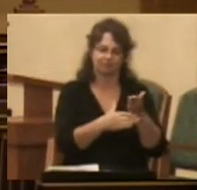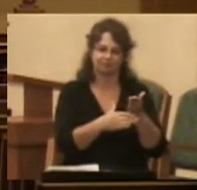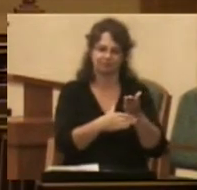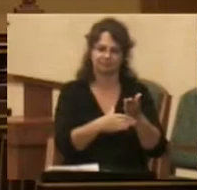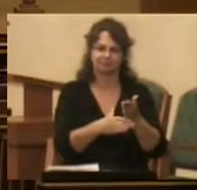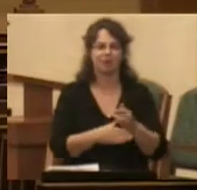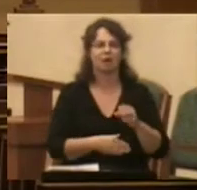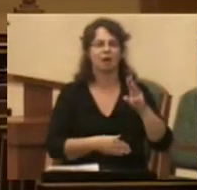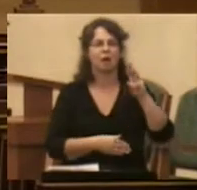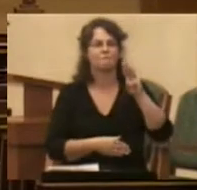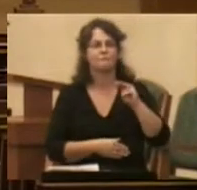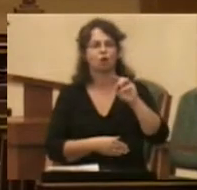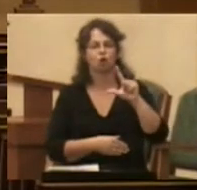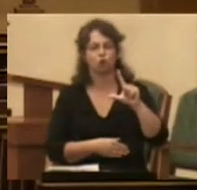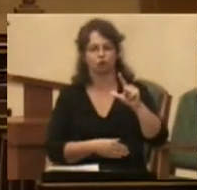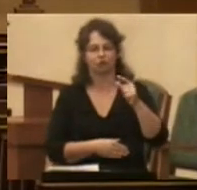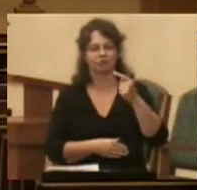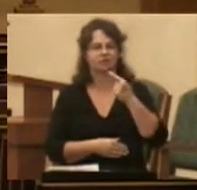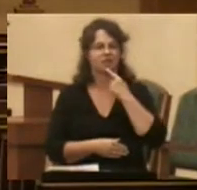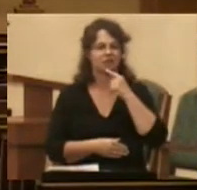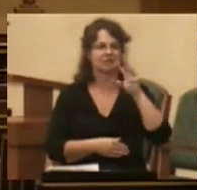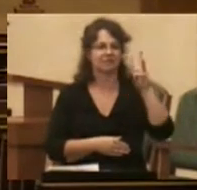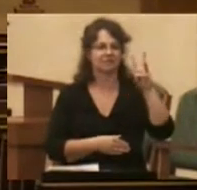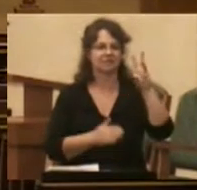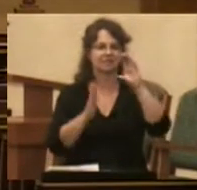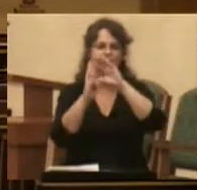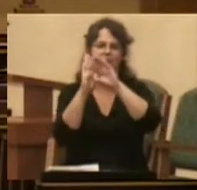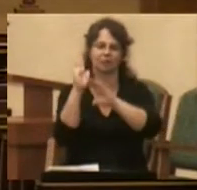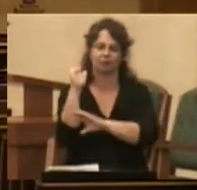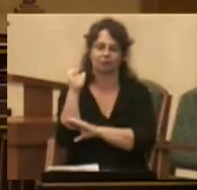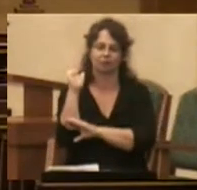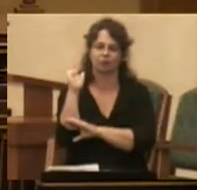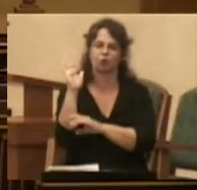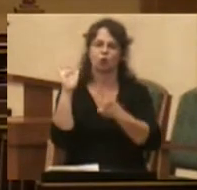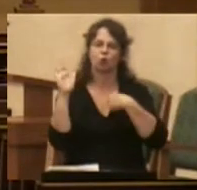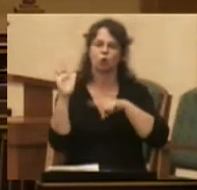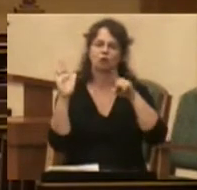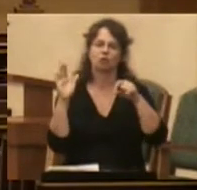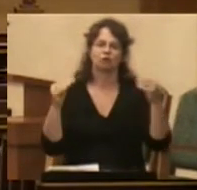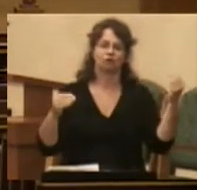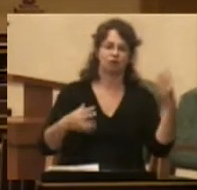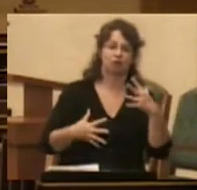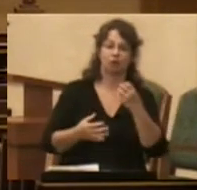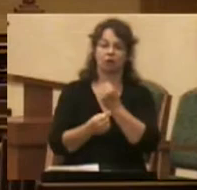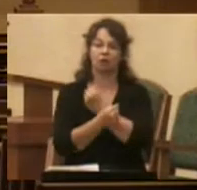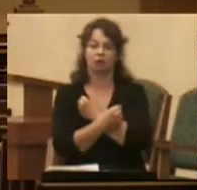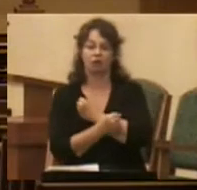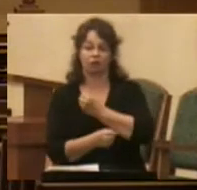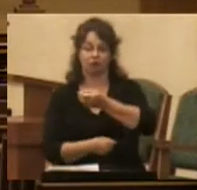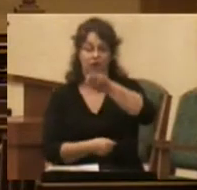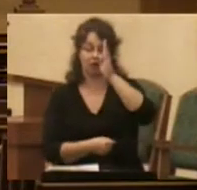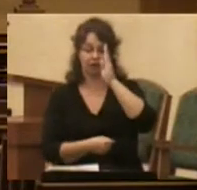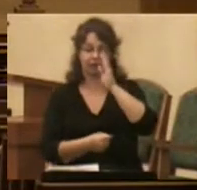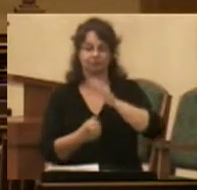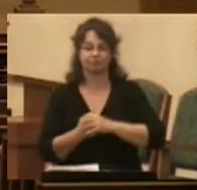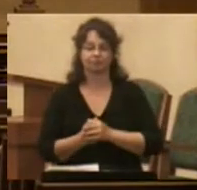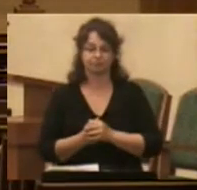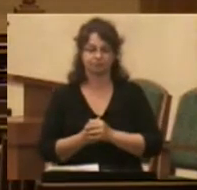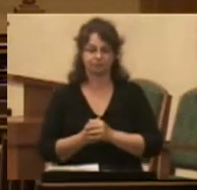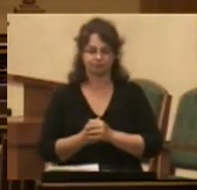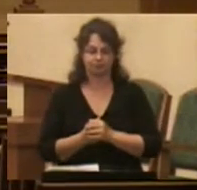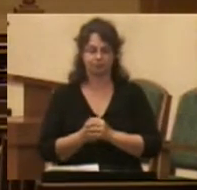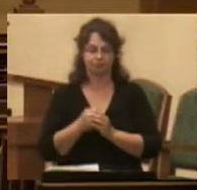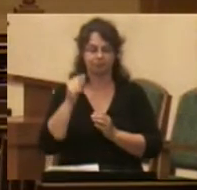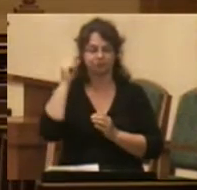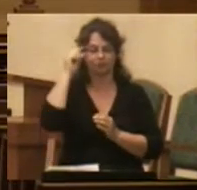Martin Luther defines the sixth commandment in this way. We are to fear and love God so that in matters of sex our words